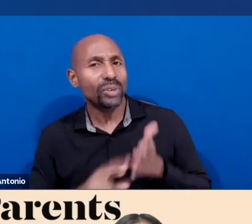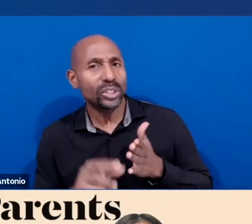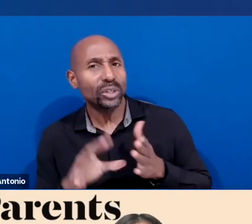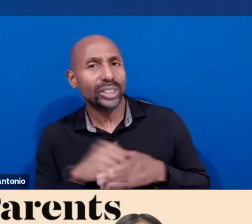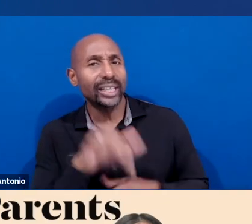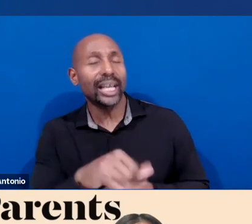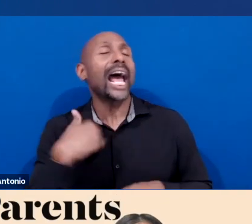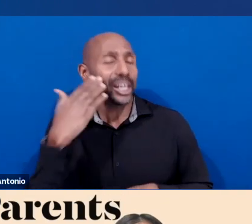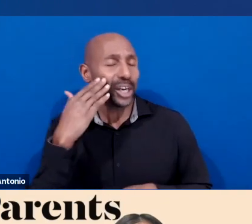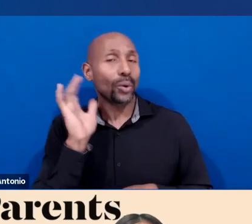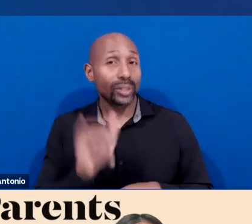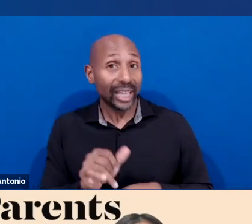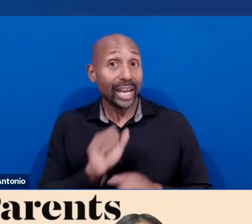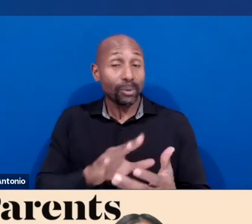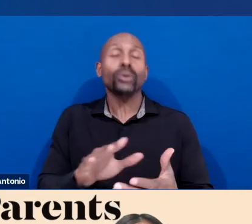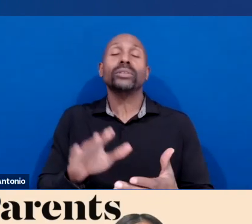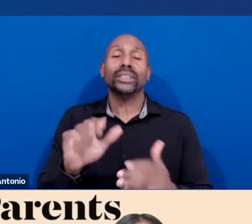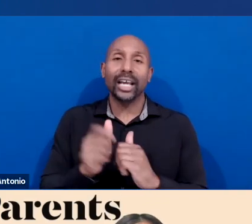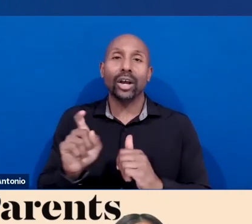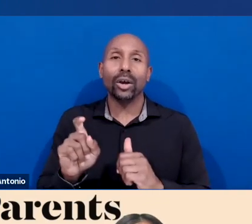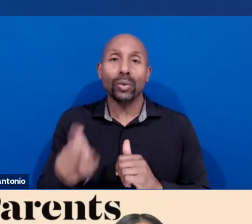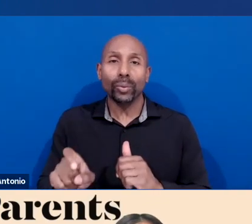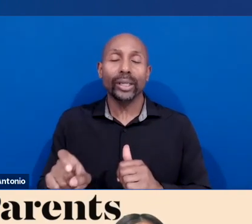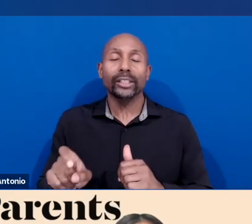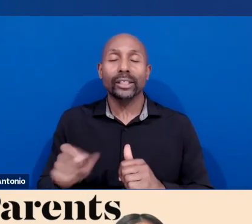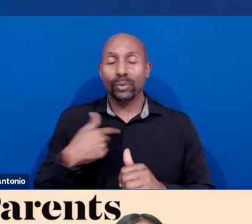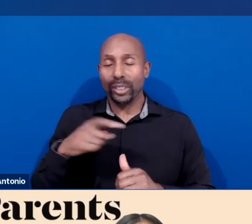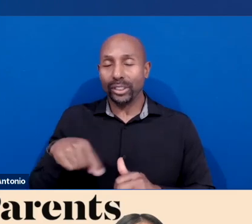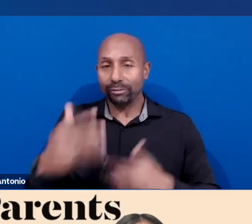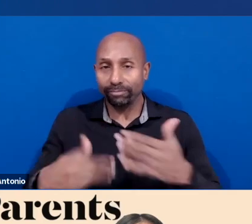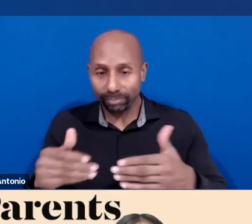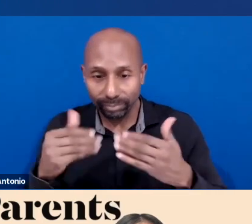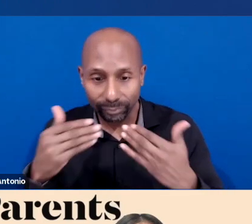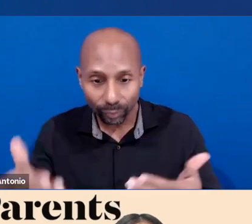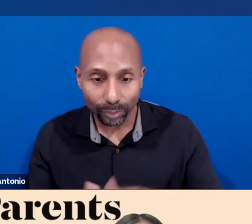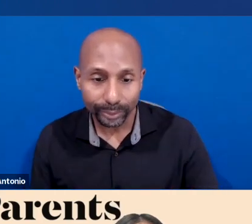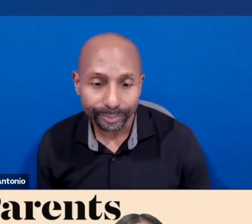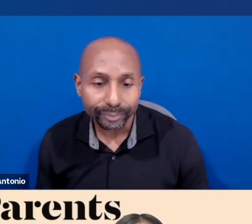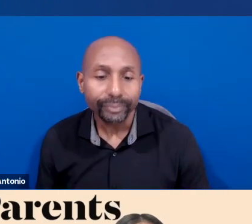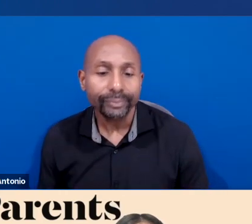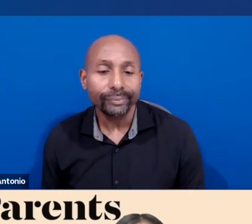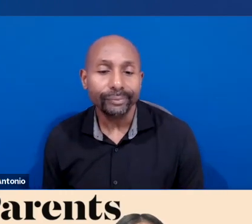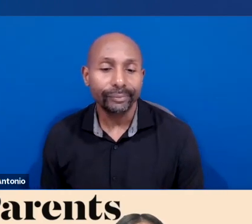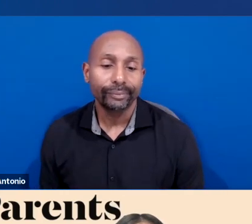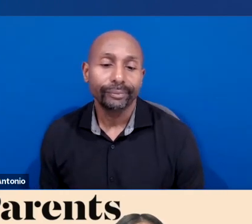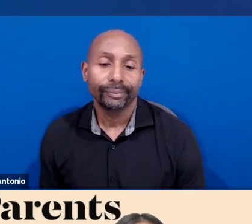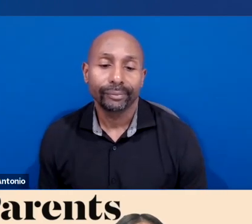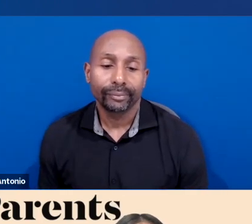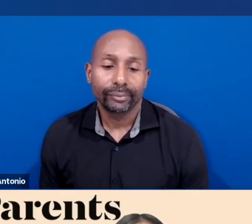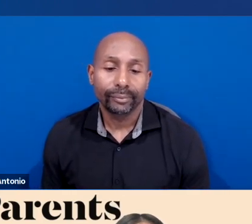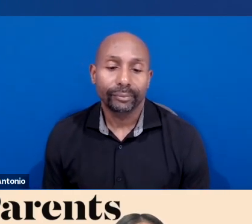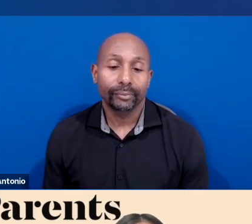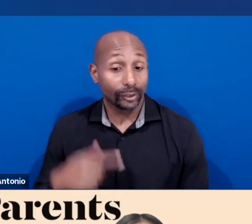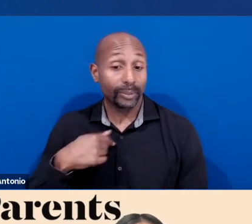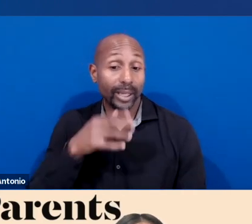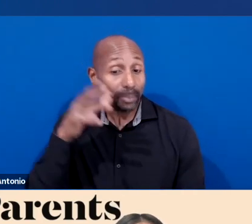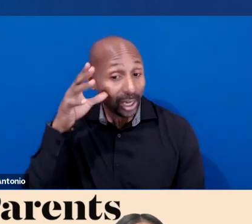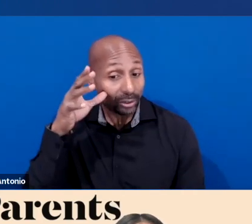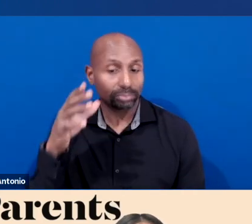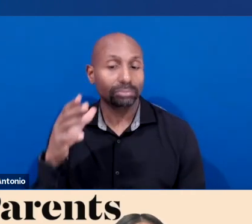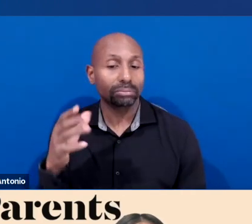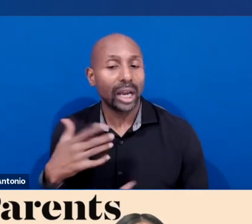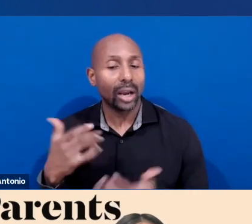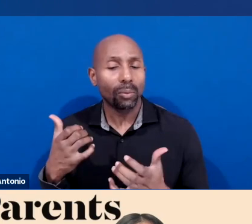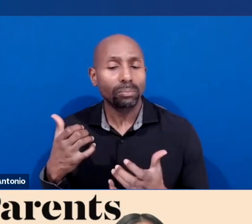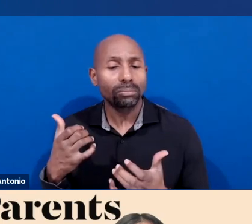on what our children need to be successful. I want to know how the school plans to partner with me. I